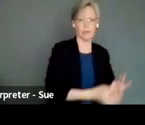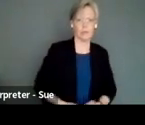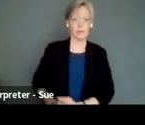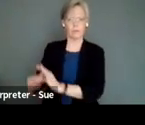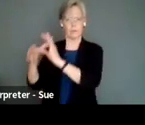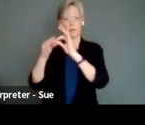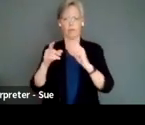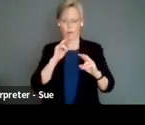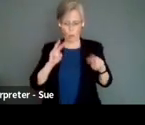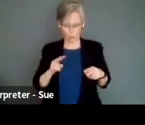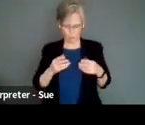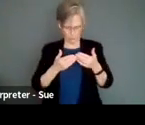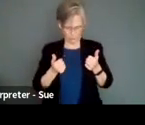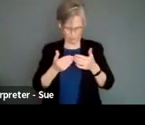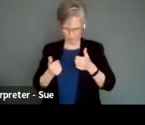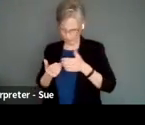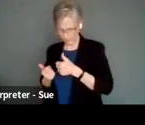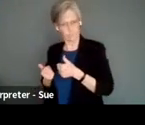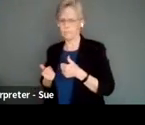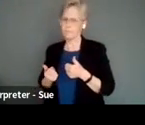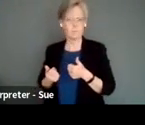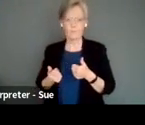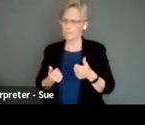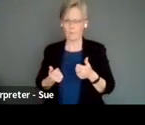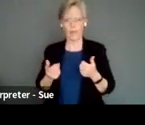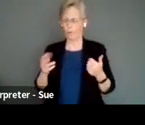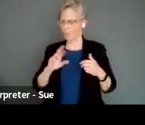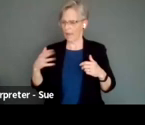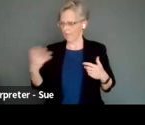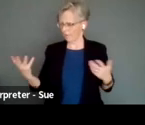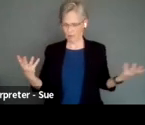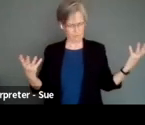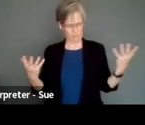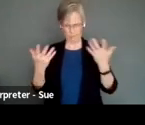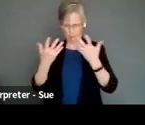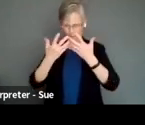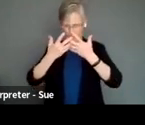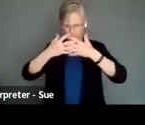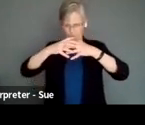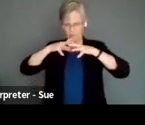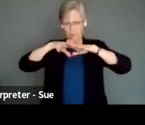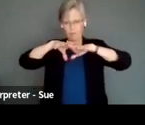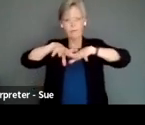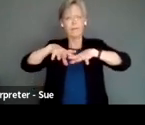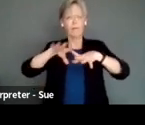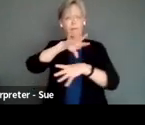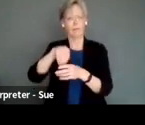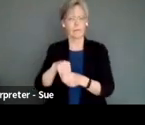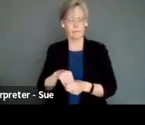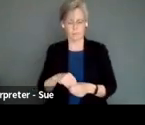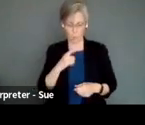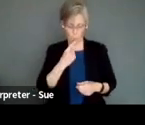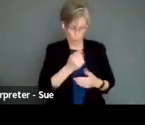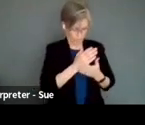separately. Everything is interwoven and interrelated. And so in order to address one